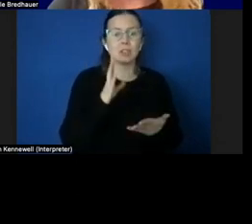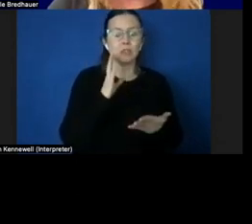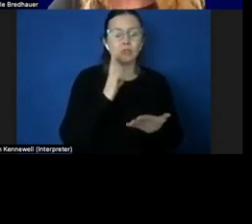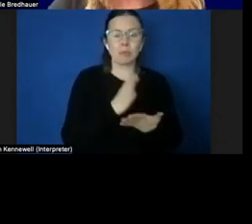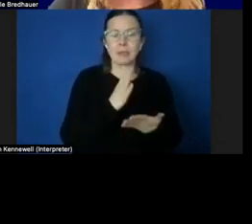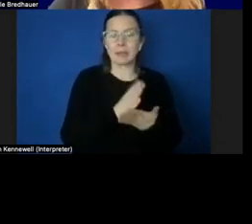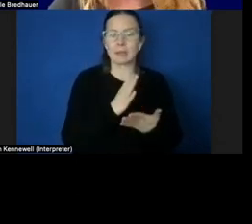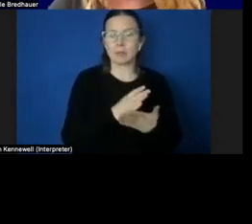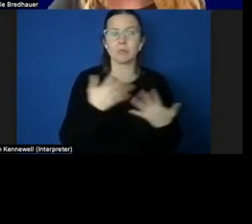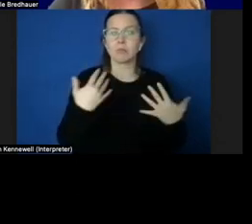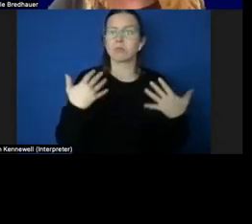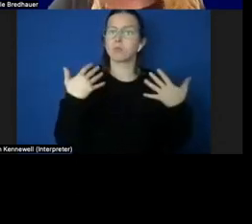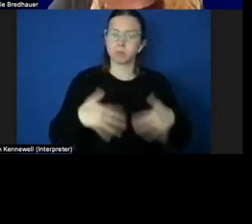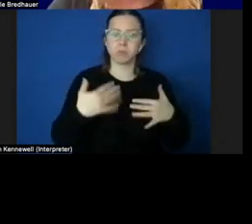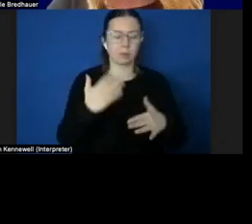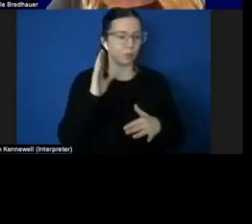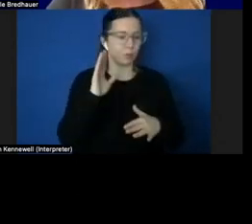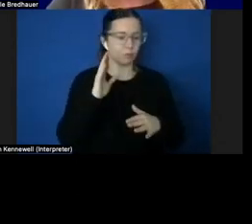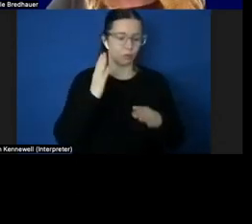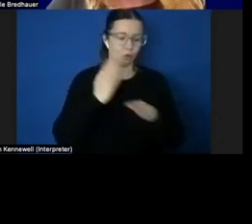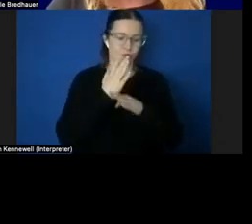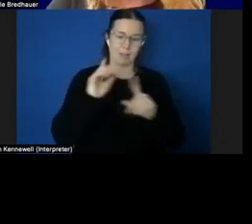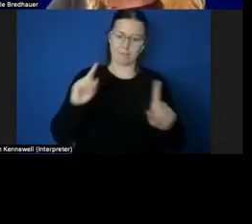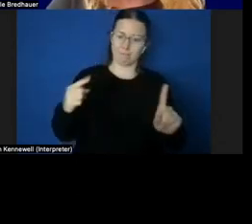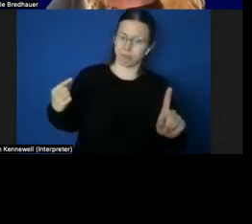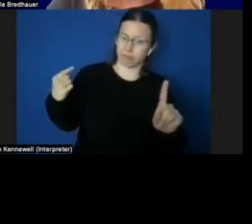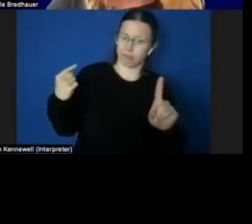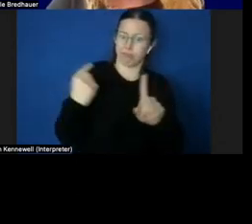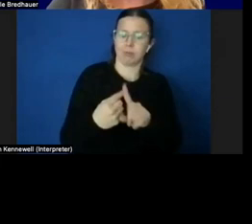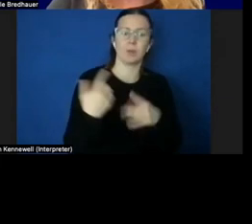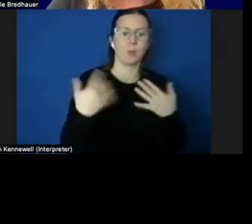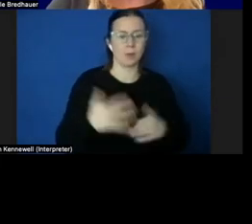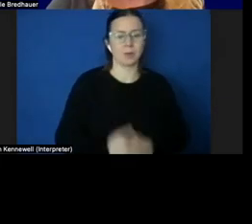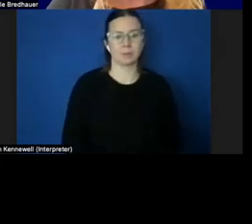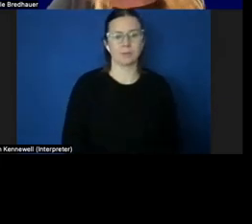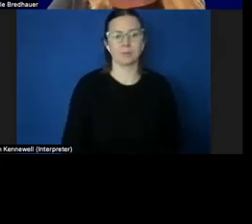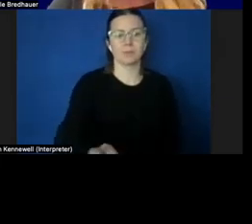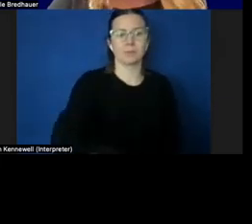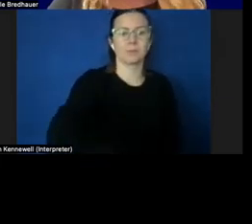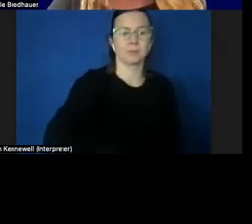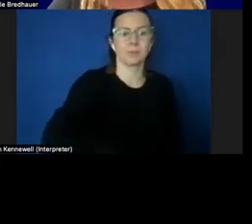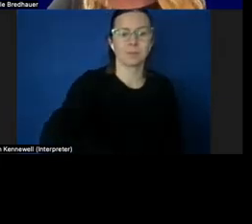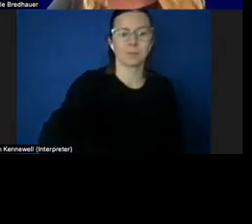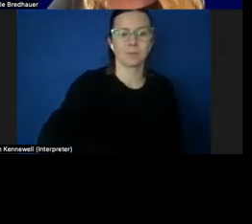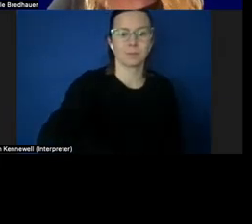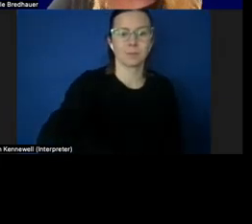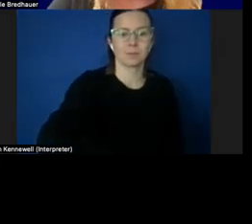a wonderful career. So, let's dig in.